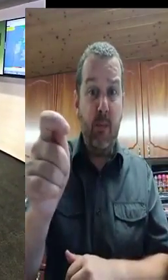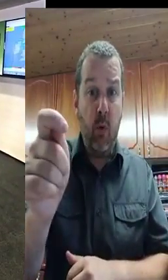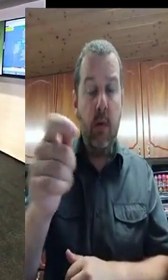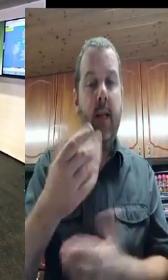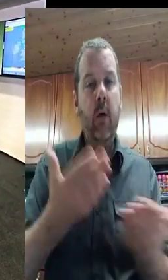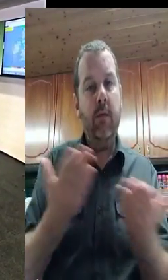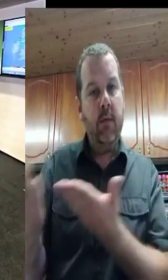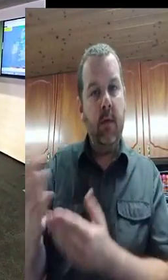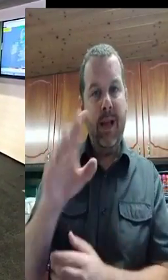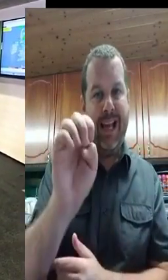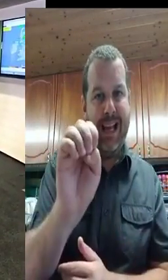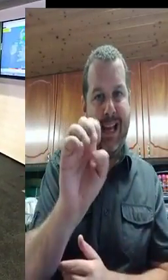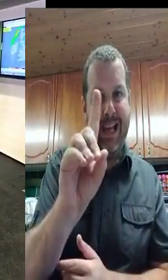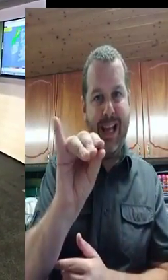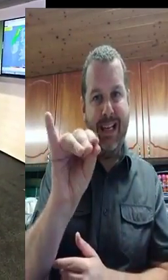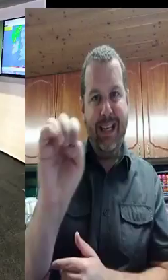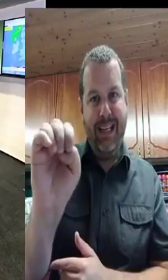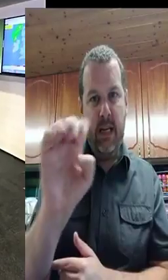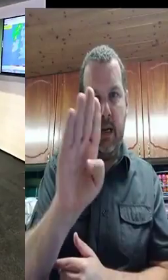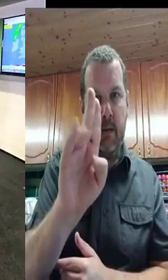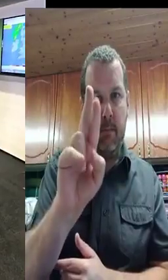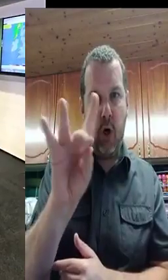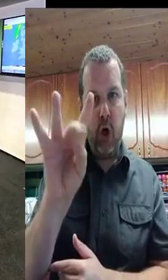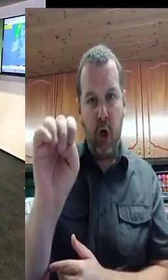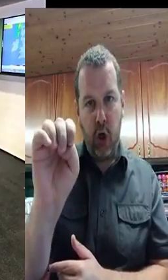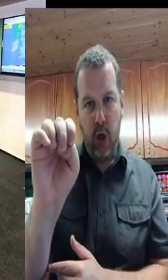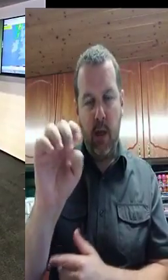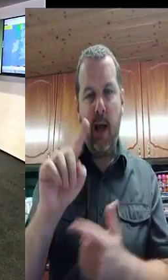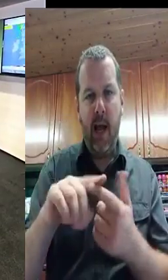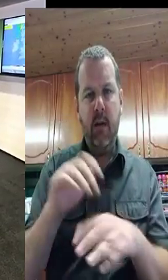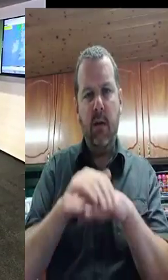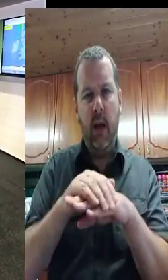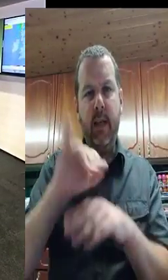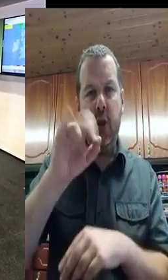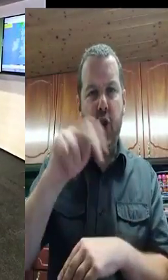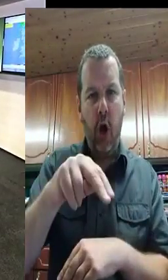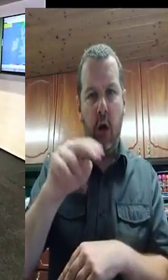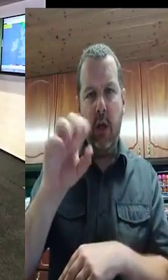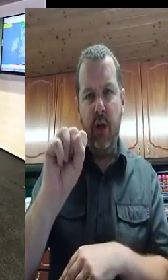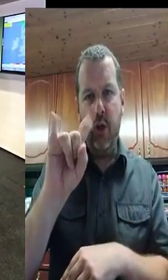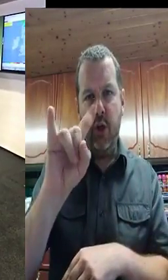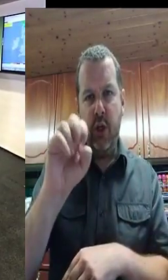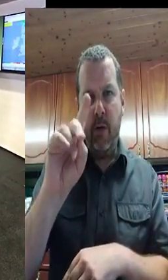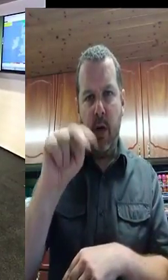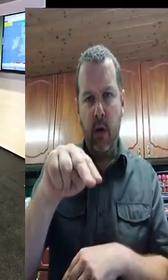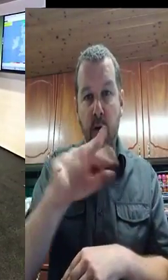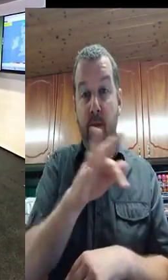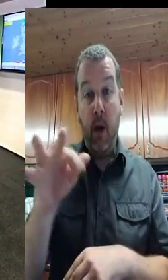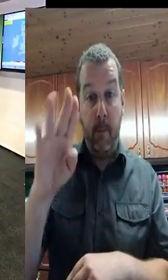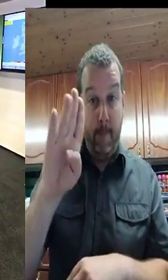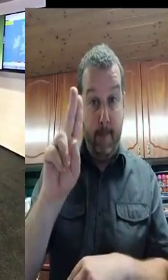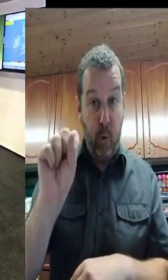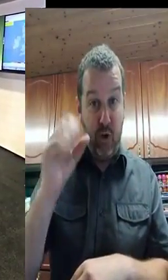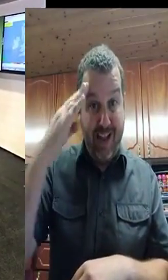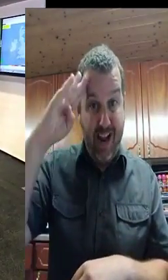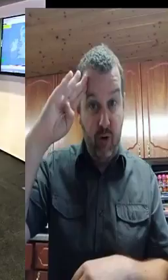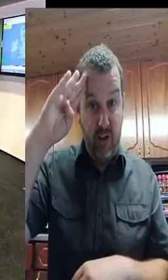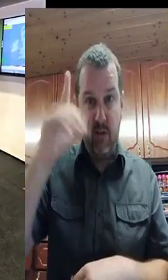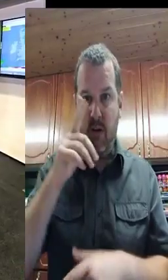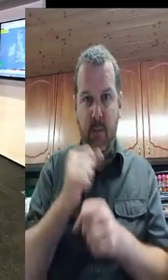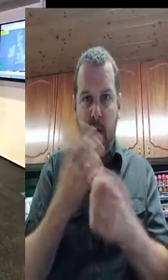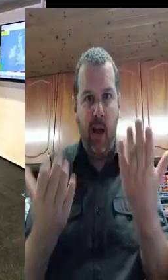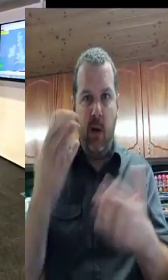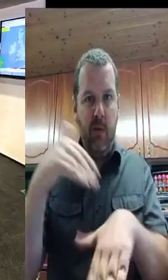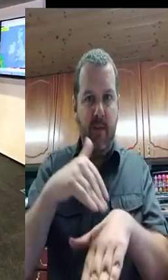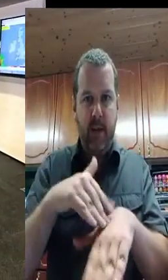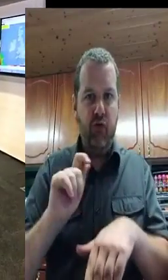the next 24 or 36 hours, predominantly due to falling trees. While this will result in a loss of electricity